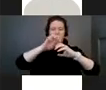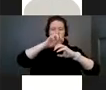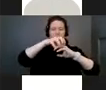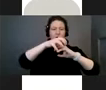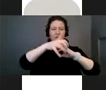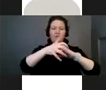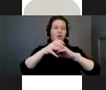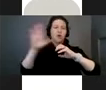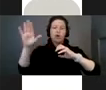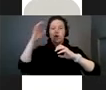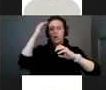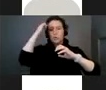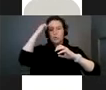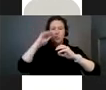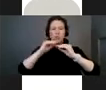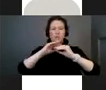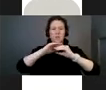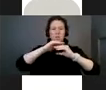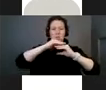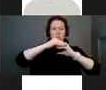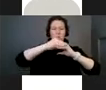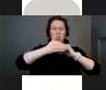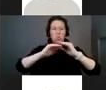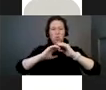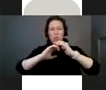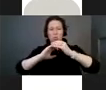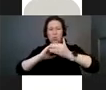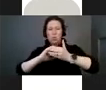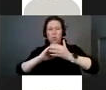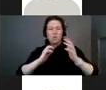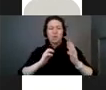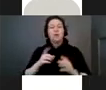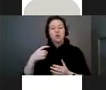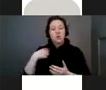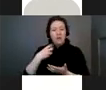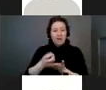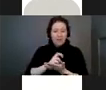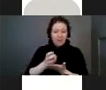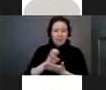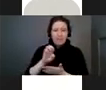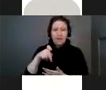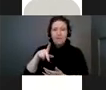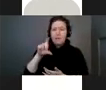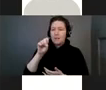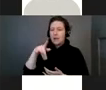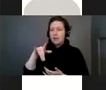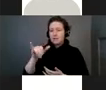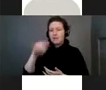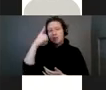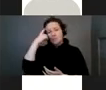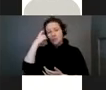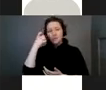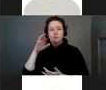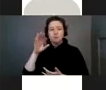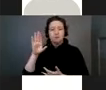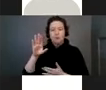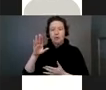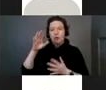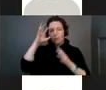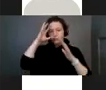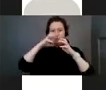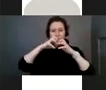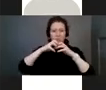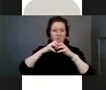smooth in a lot of areas. So she has epilepsy due to this developmental delay, intellectual